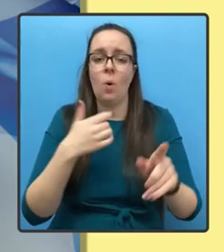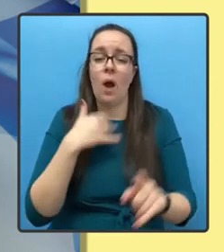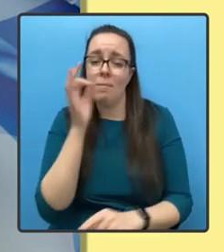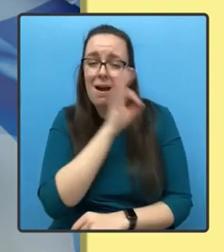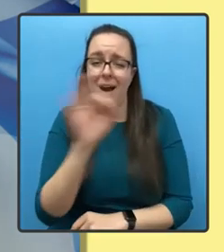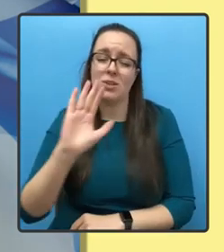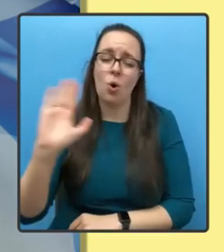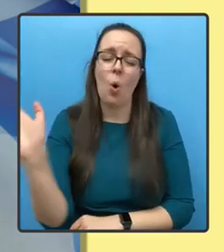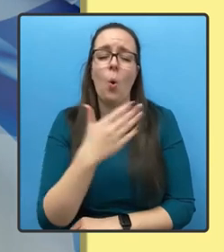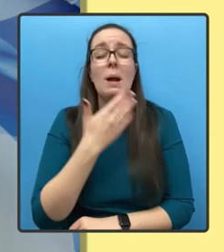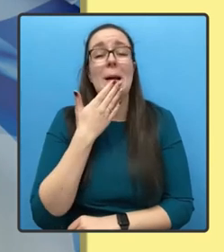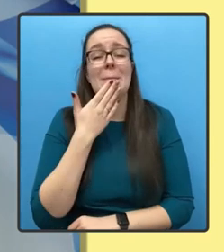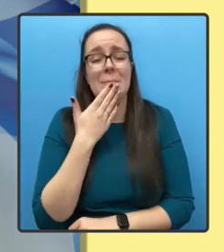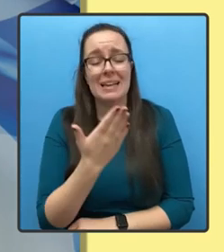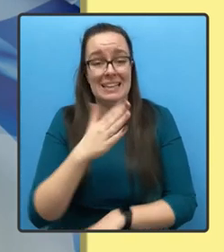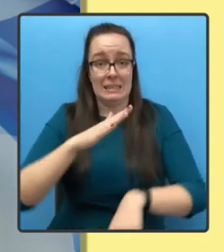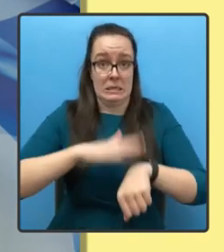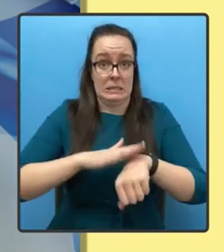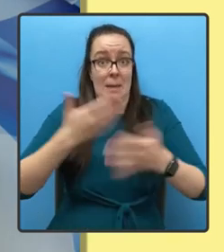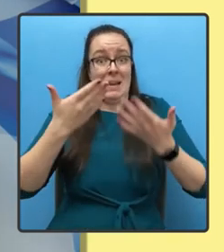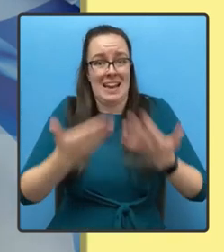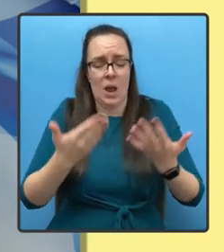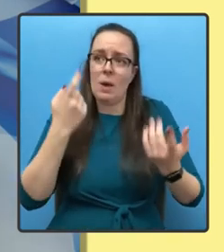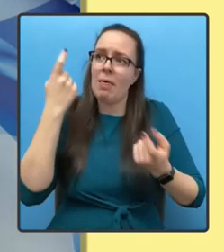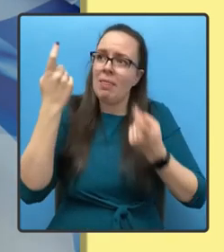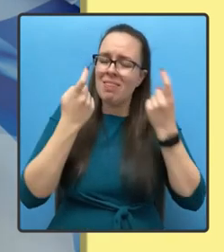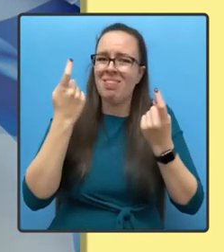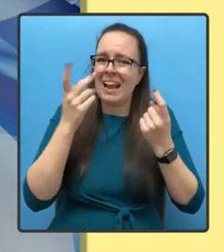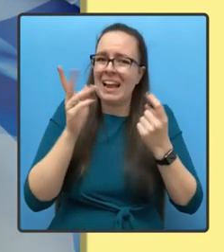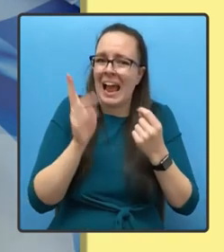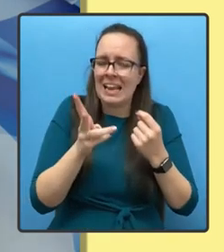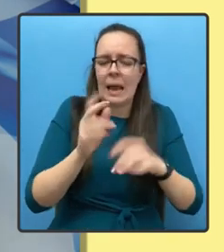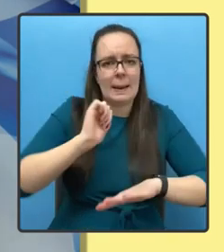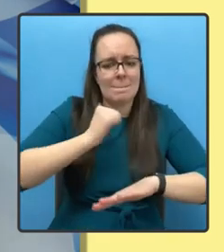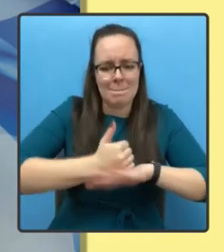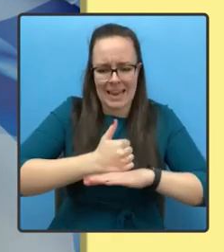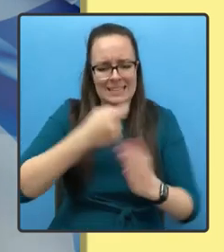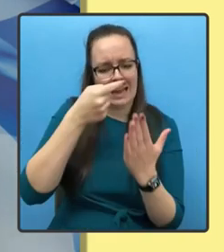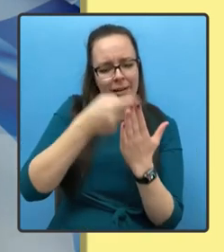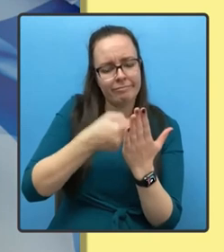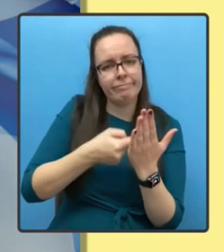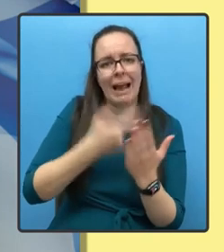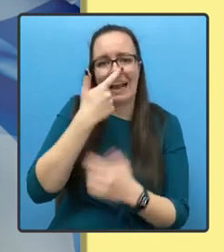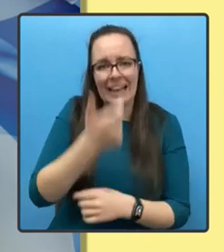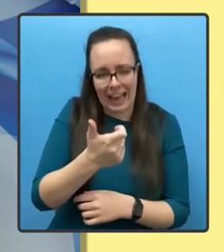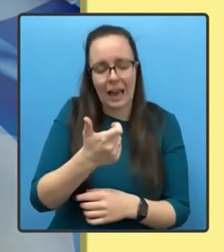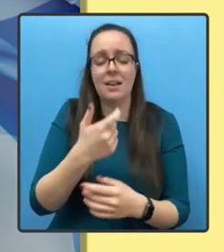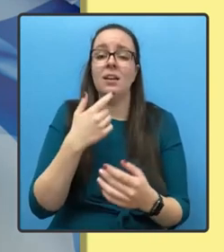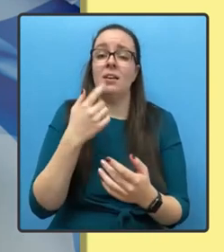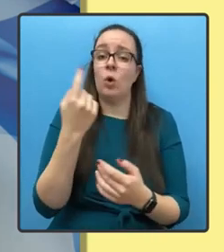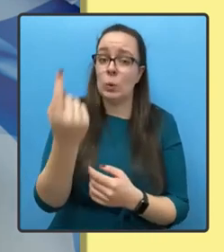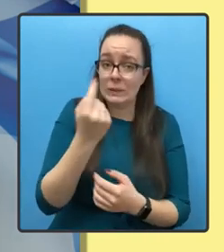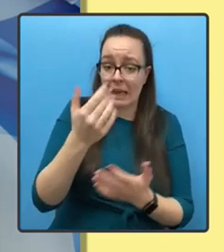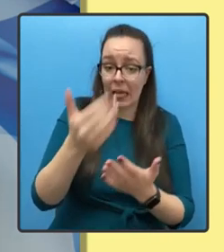now to think afresh about the basic steps you can take to keep yourself, your loved ones, and the country